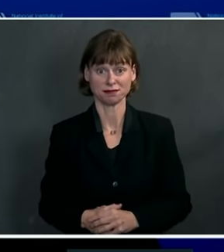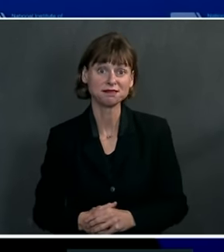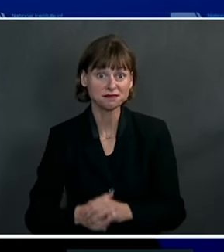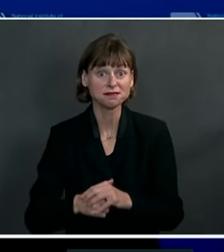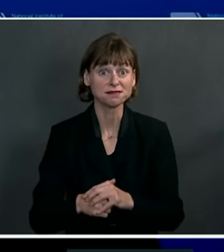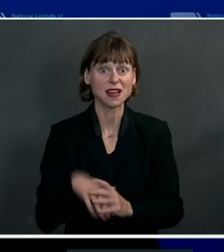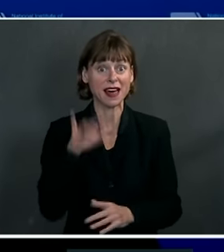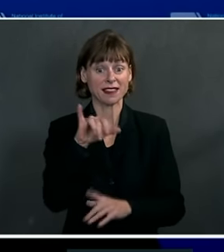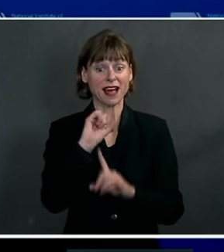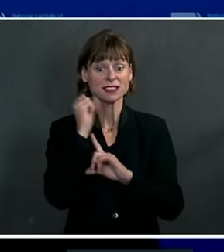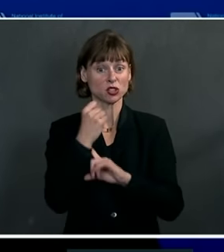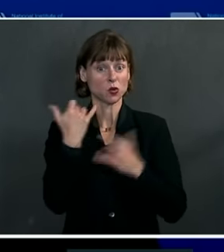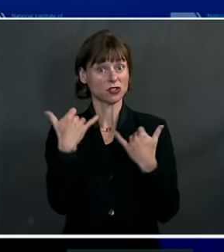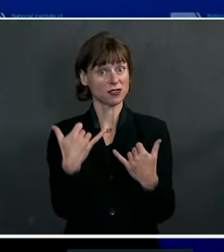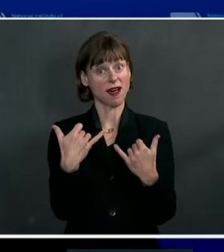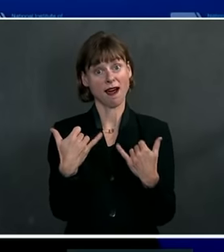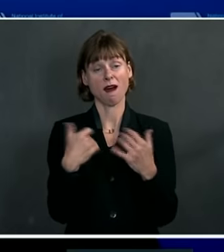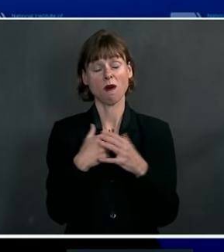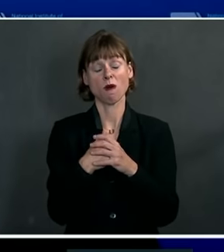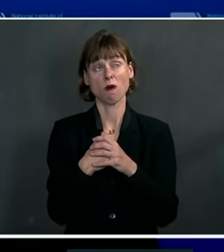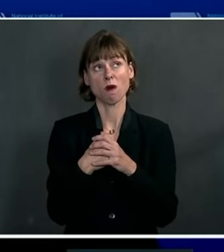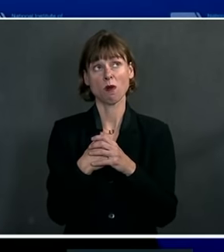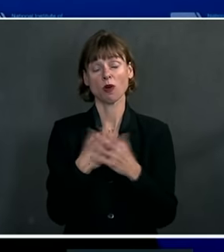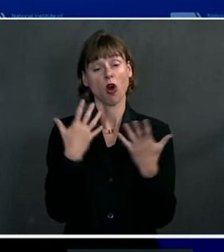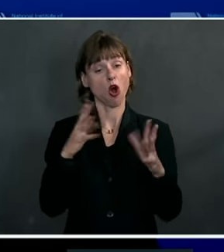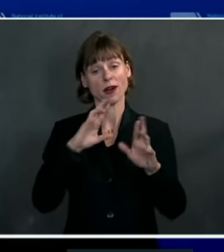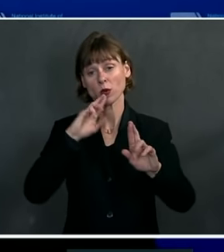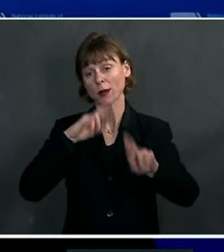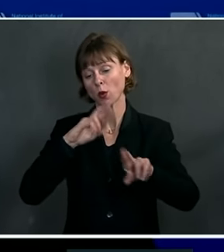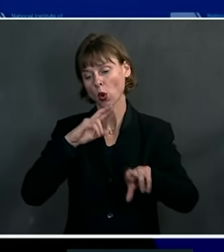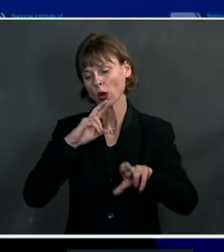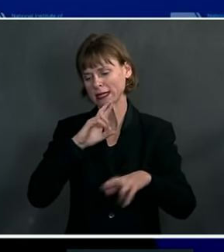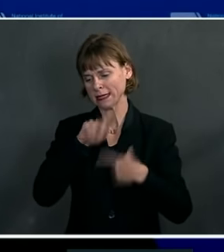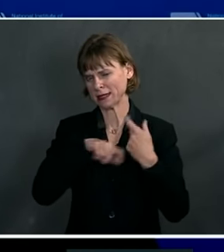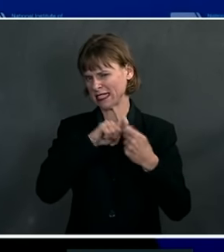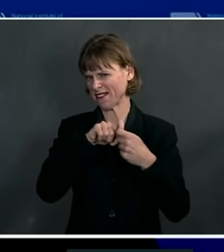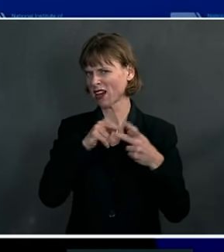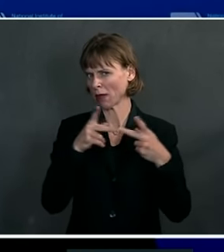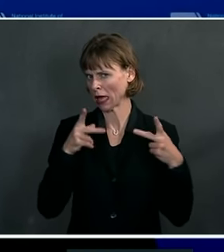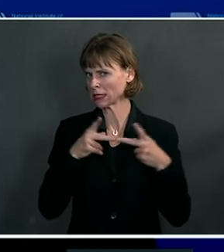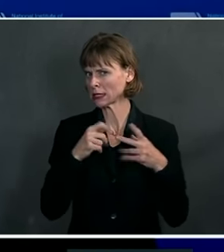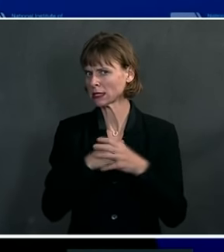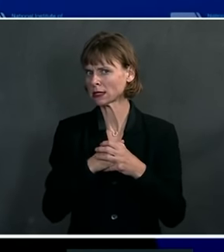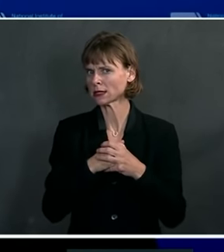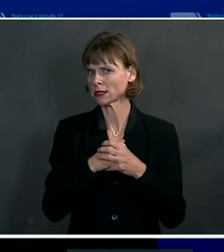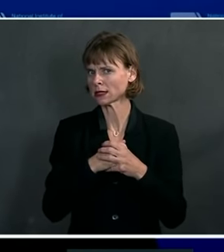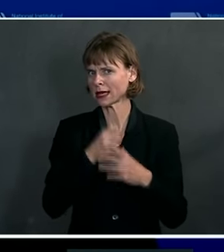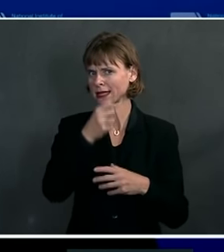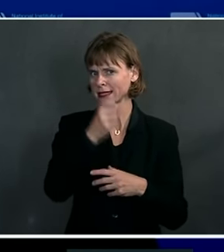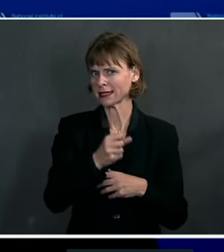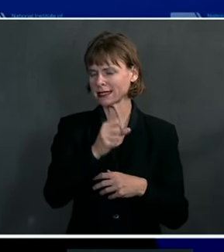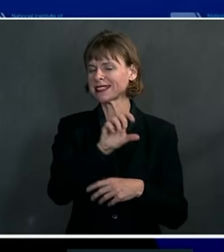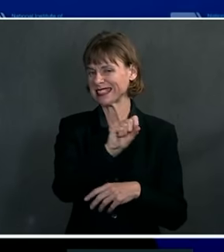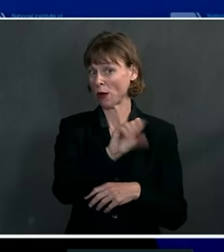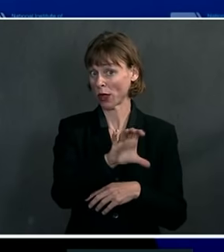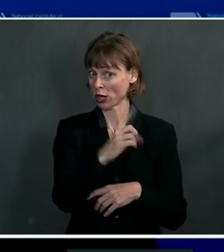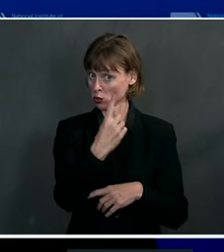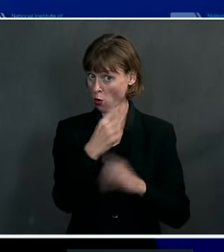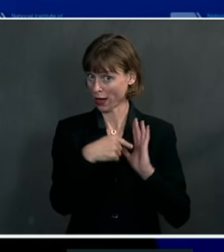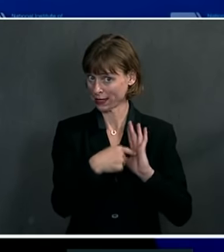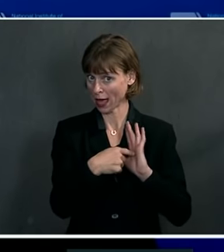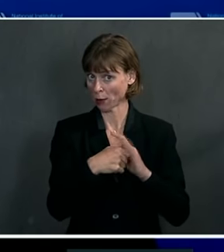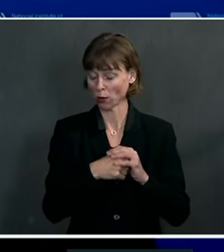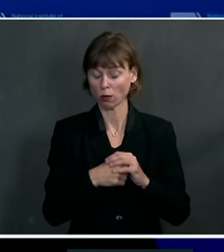where there have now been reported in very specific places in South Carolina, for example,